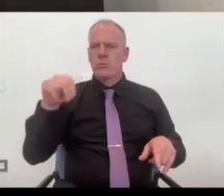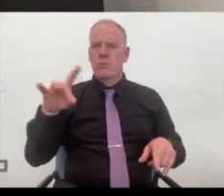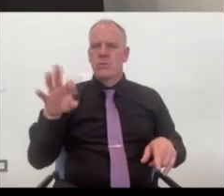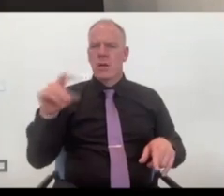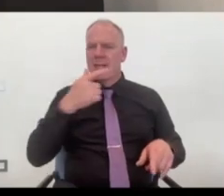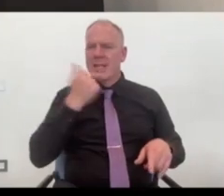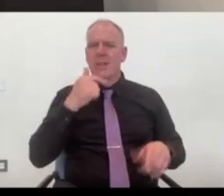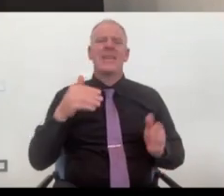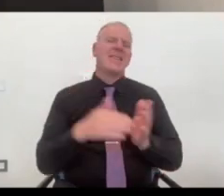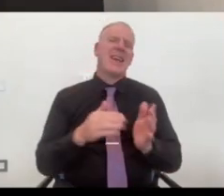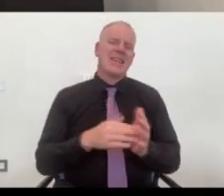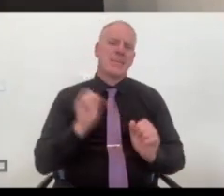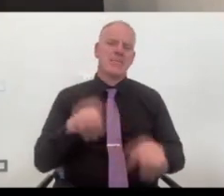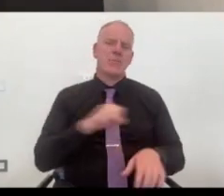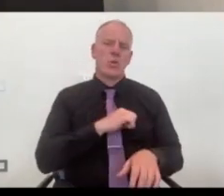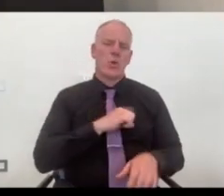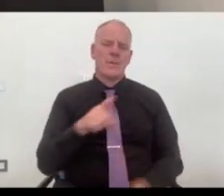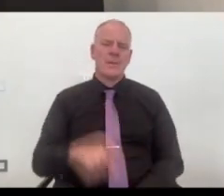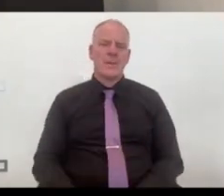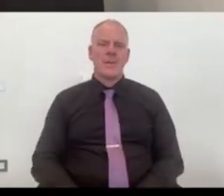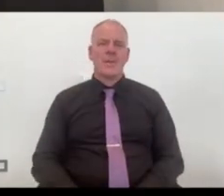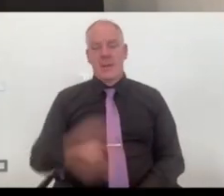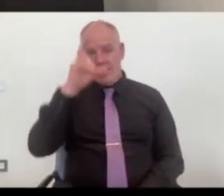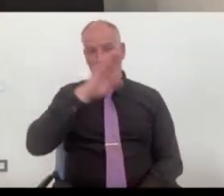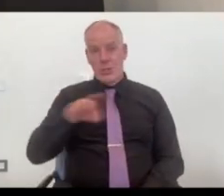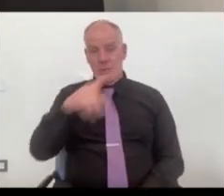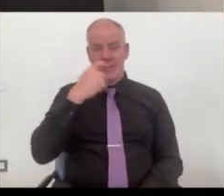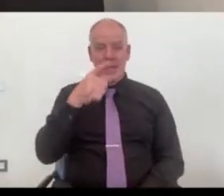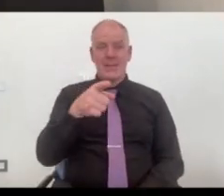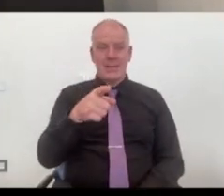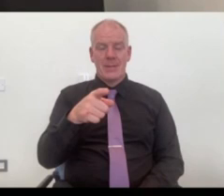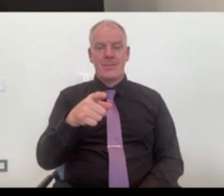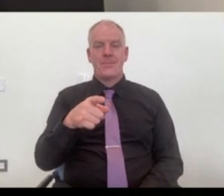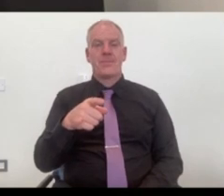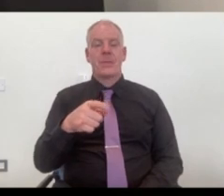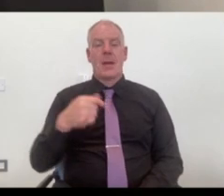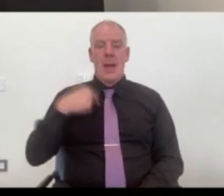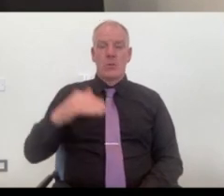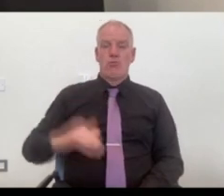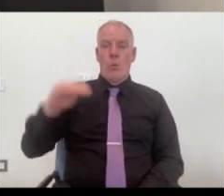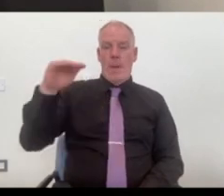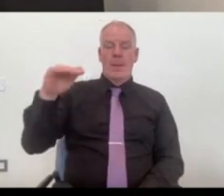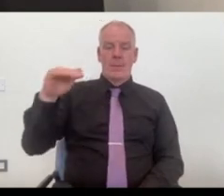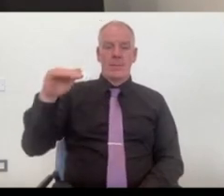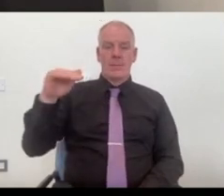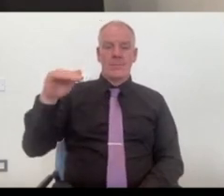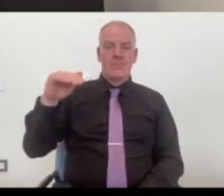It's human nature. And, and even to Kate's point earlier, you, even when I was growing up, you,